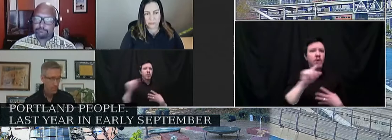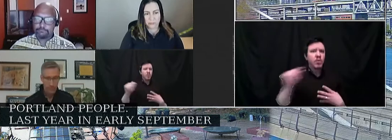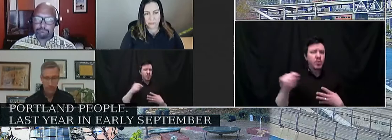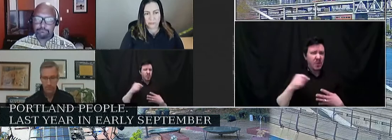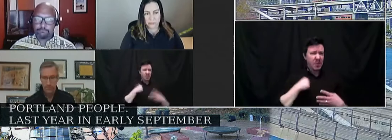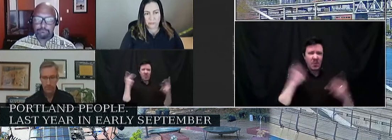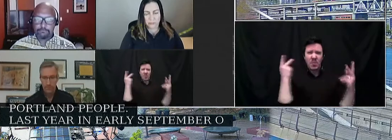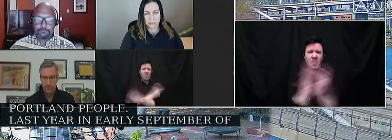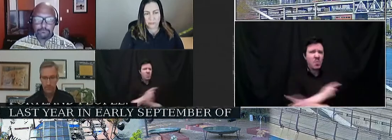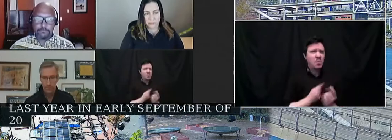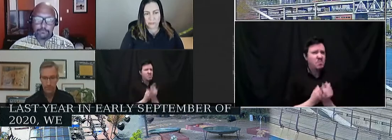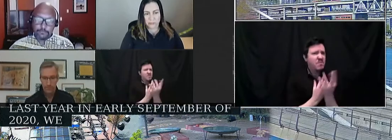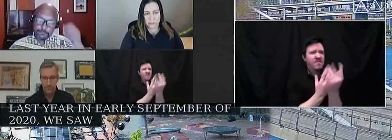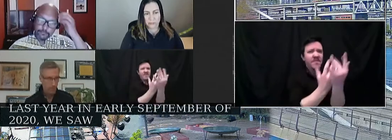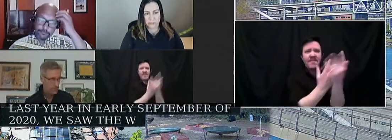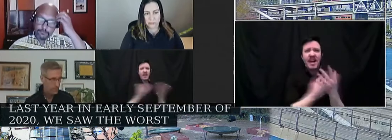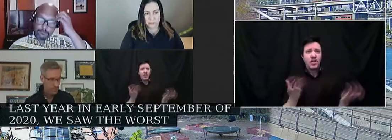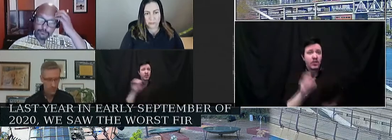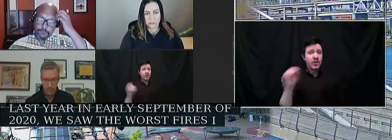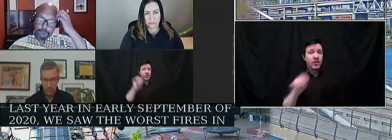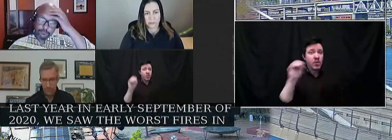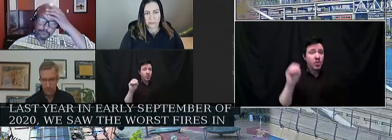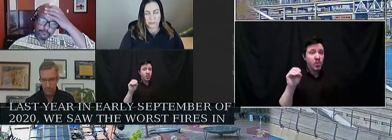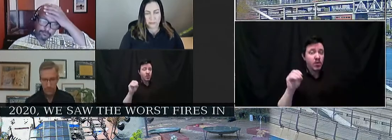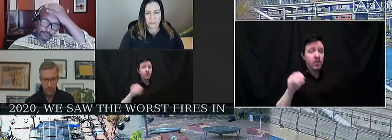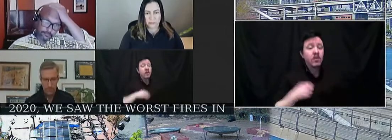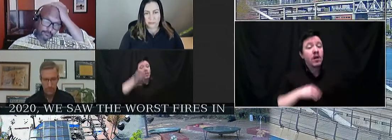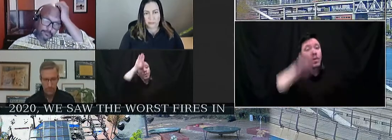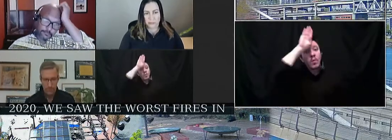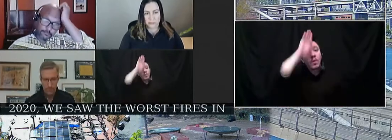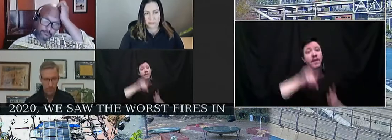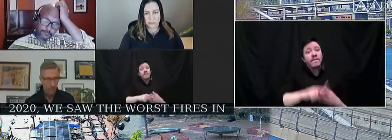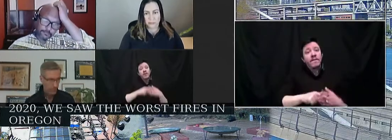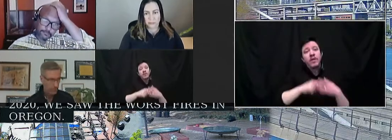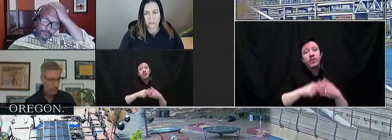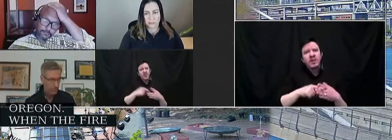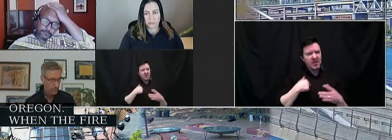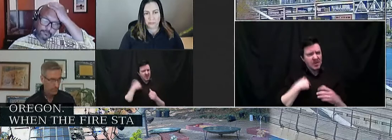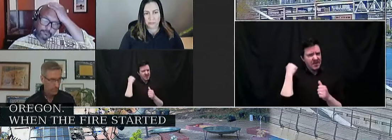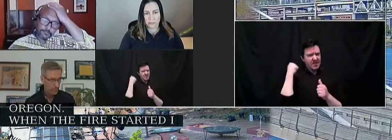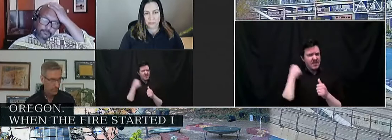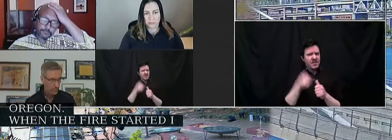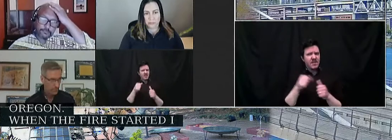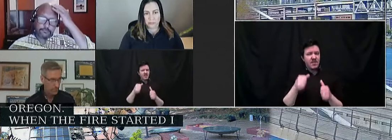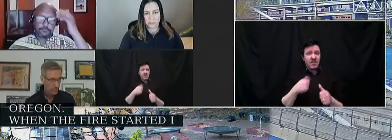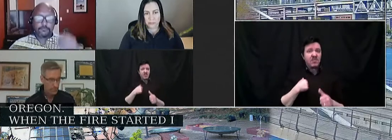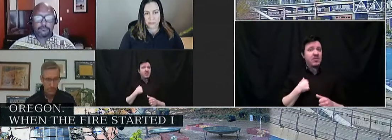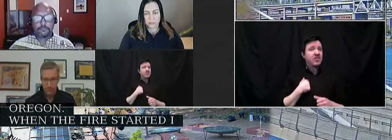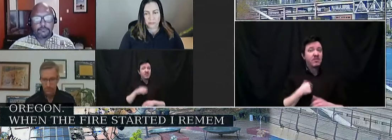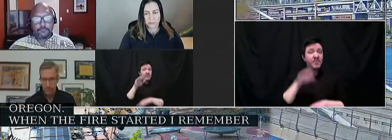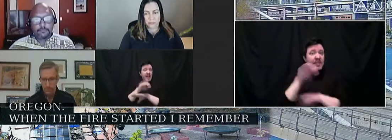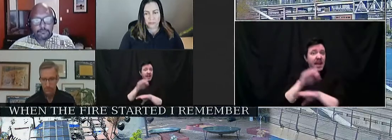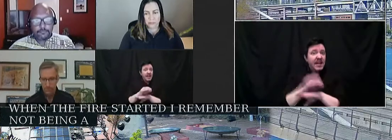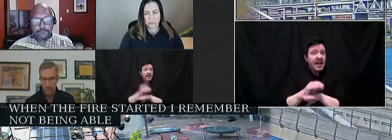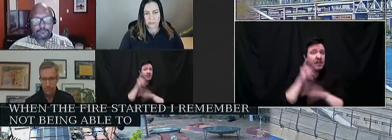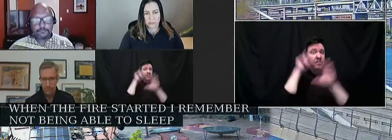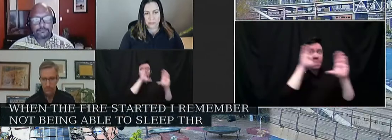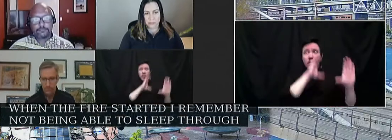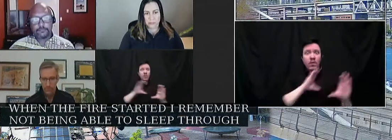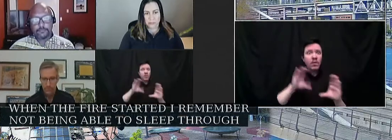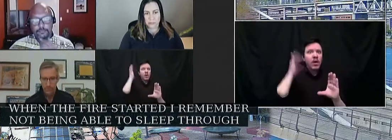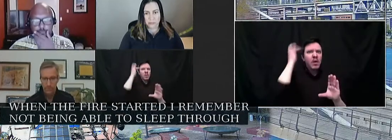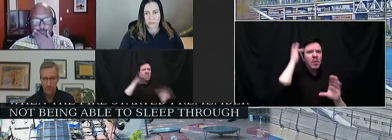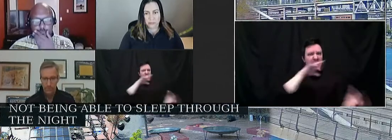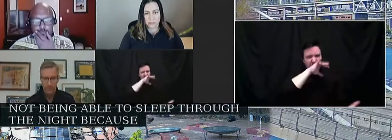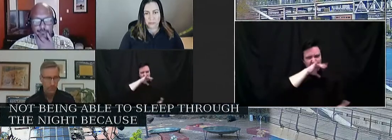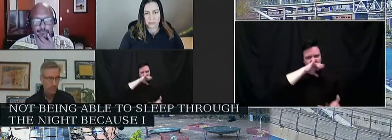fires in Oregon. When the fire started, I remember not being able to sleep at night because I was smelling the smokey air